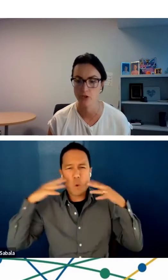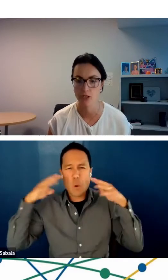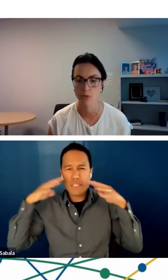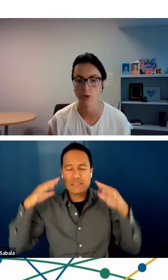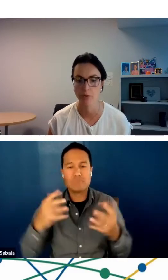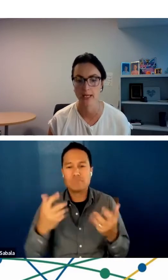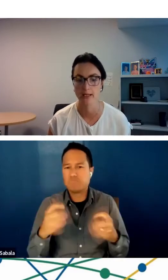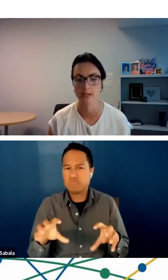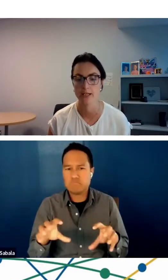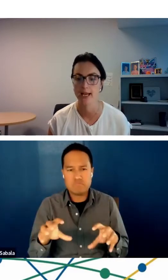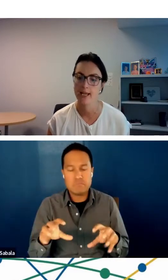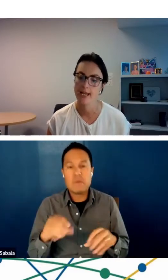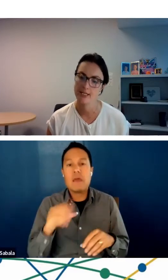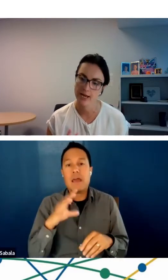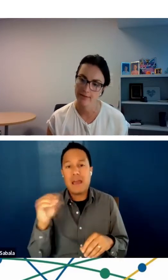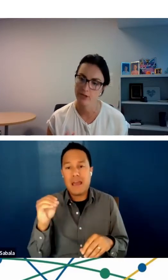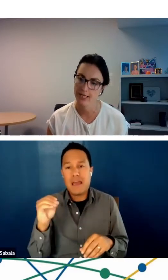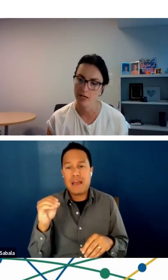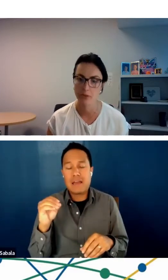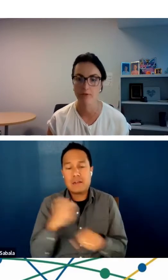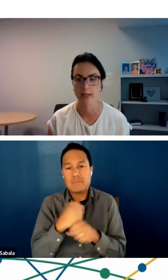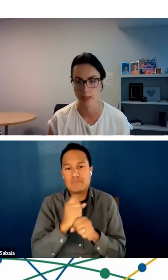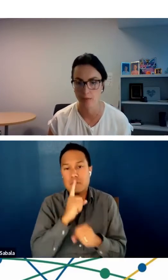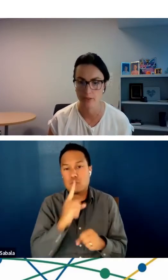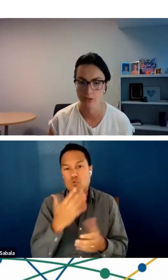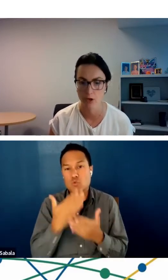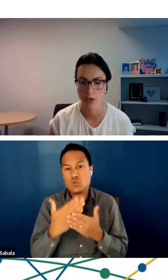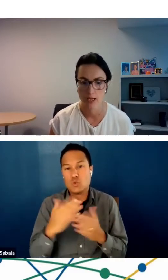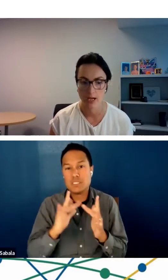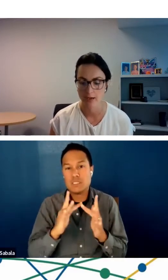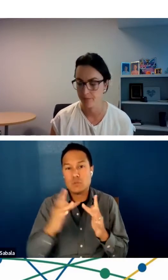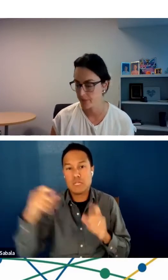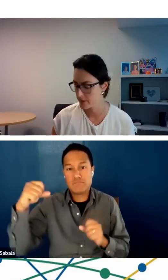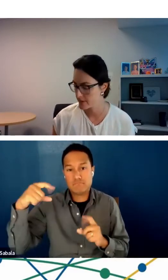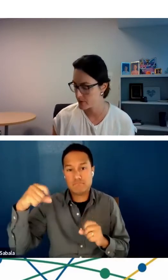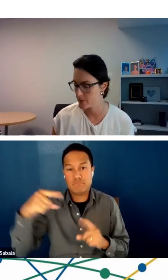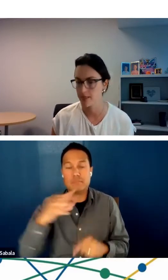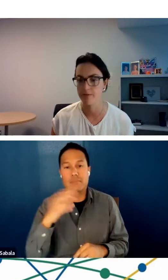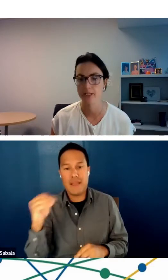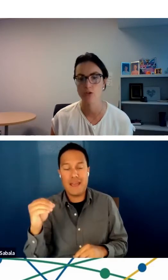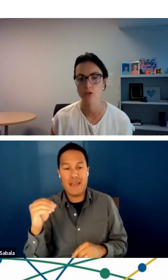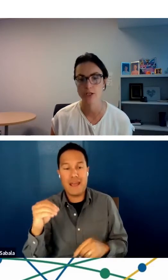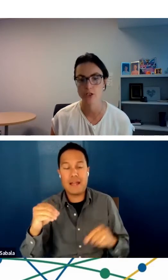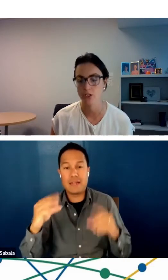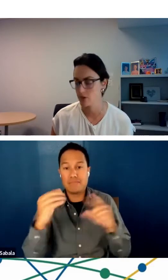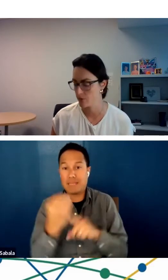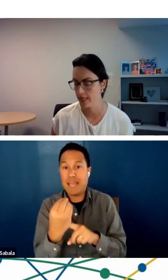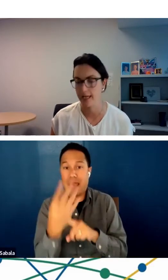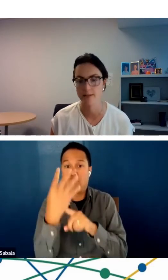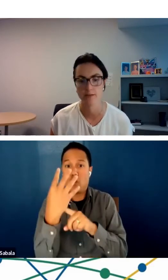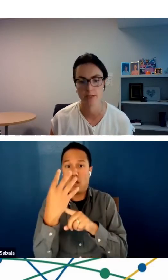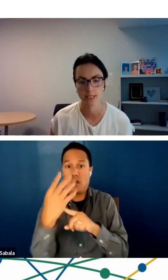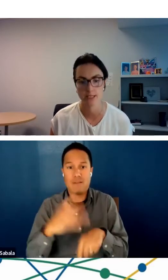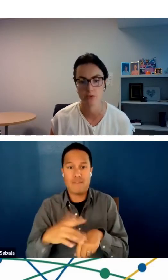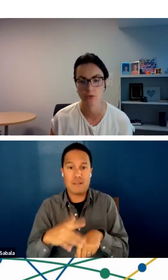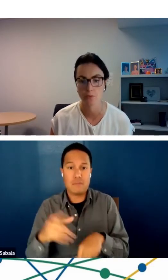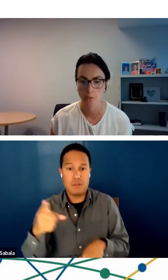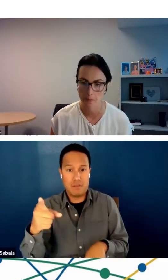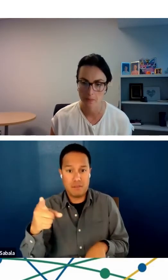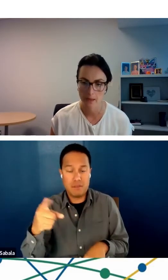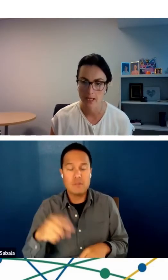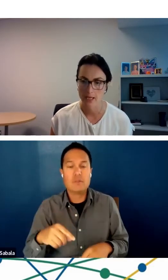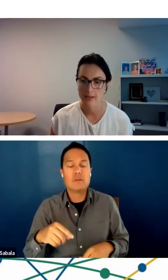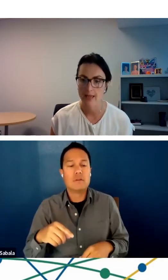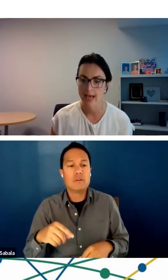access to good broadband internet and to have your camera available. So some specific instructions to enhance the visits.